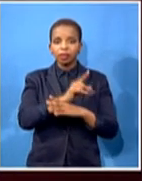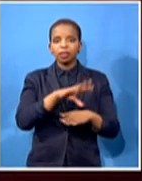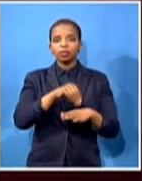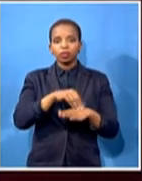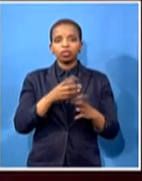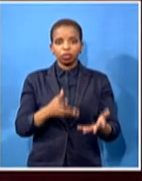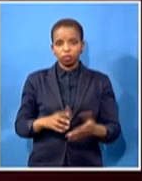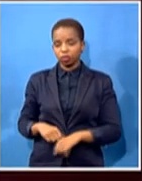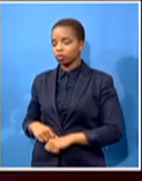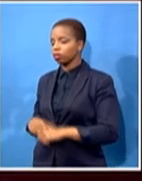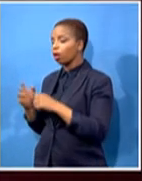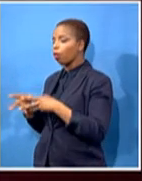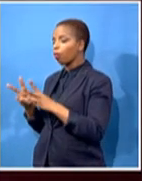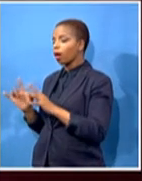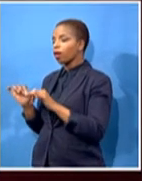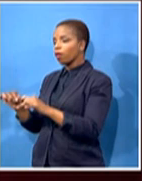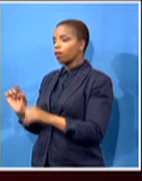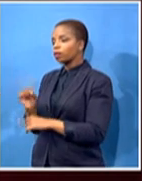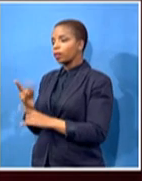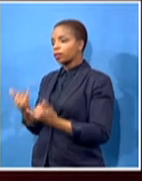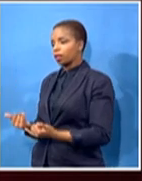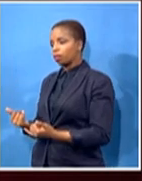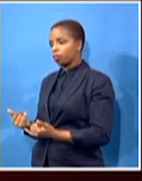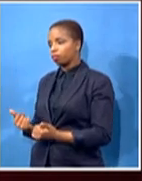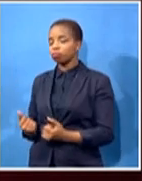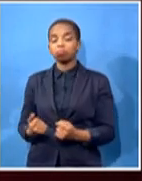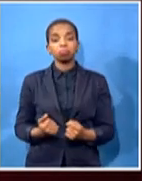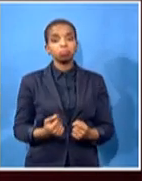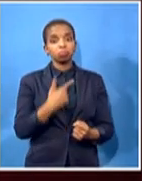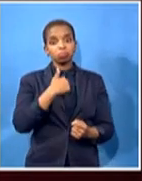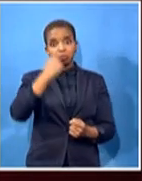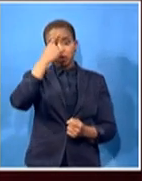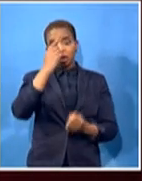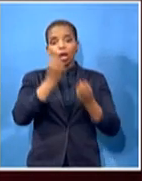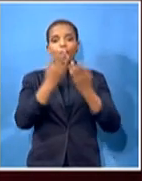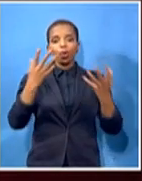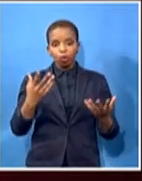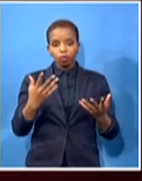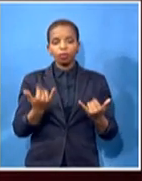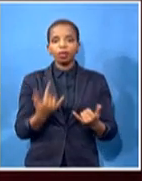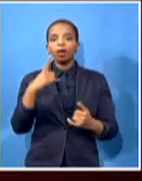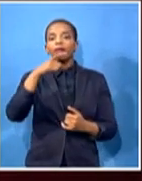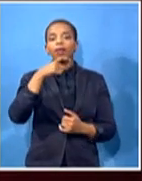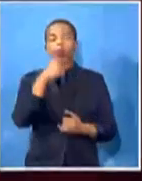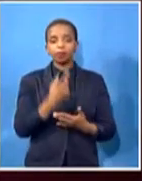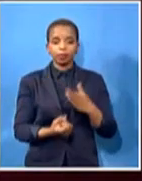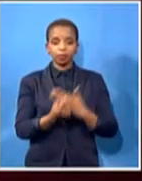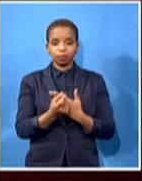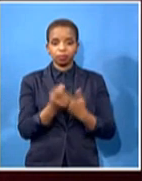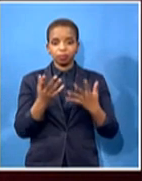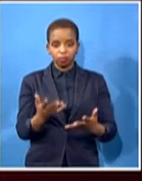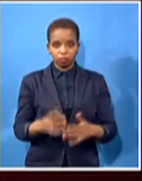Well, I think we will have a lot of commentaries on this. And as I said, I think there will still be some of the people who have